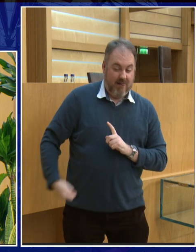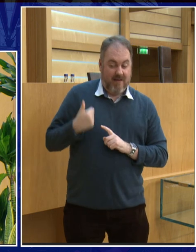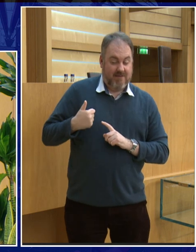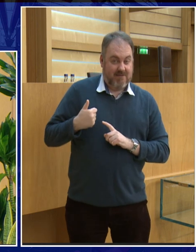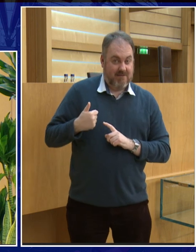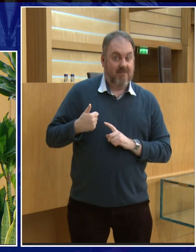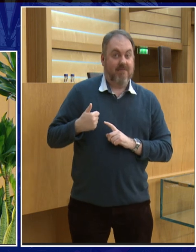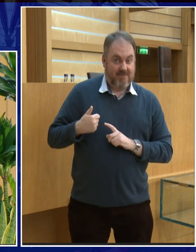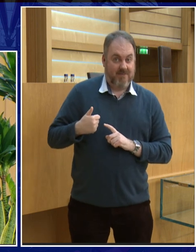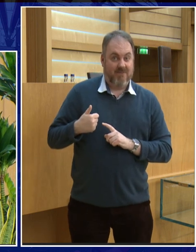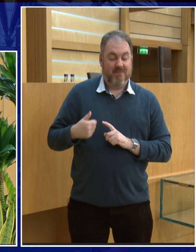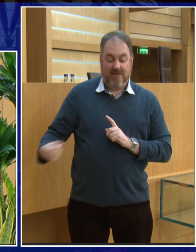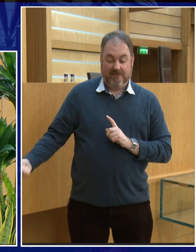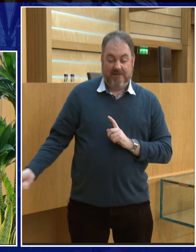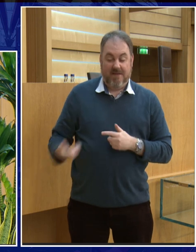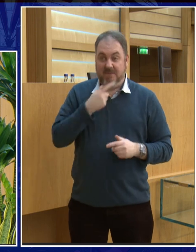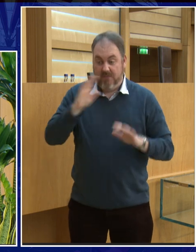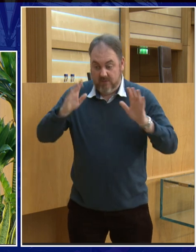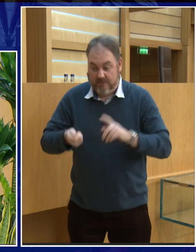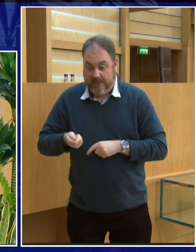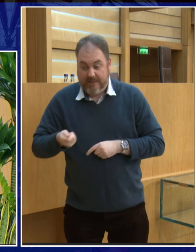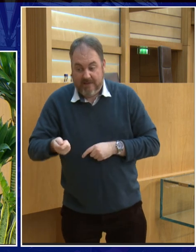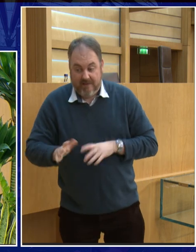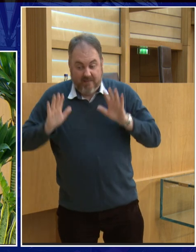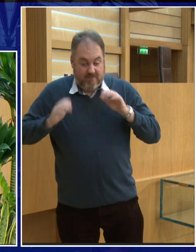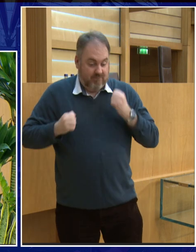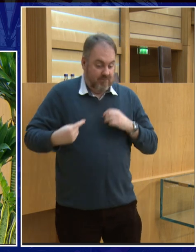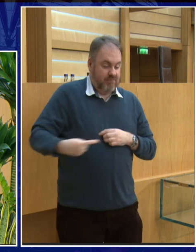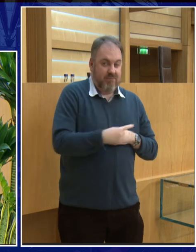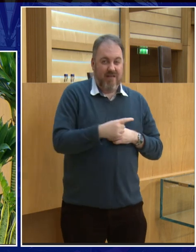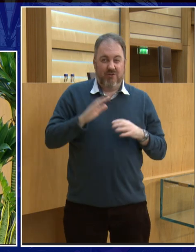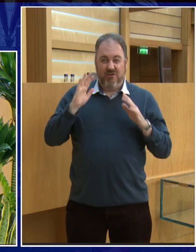minions came forward, lit the touch paper, ran as far as they could and there was